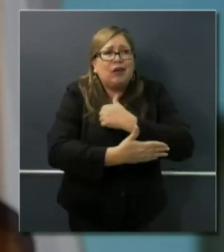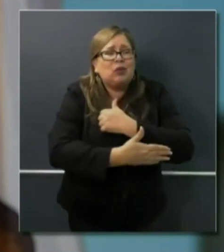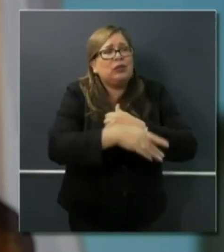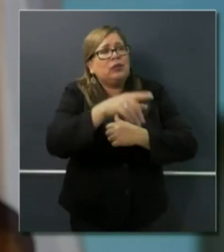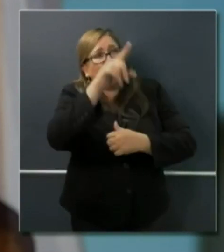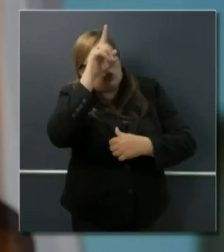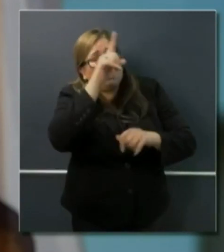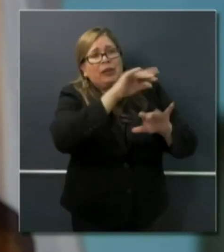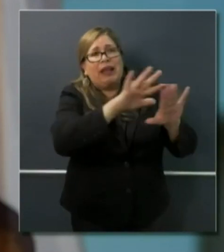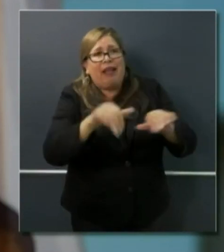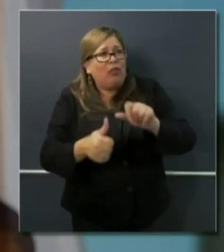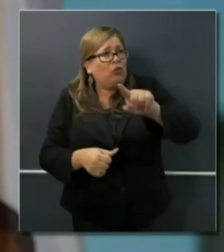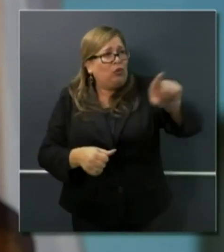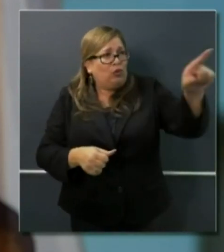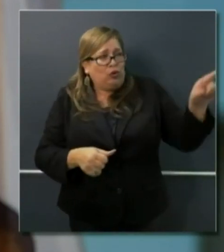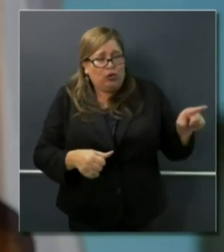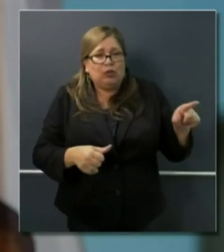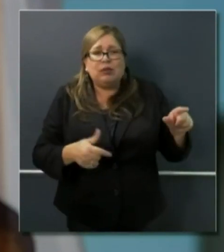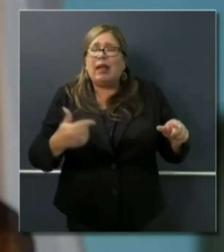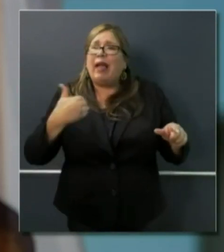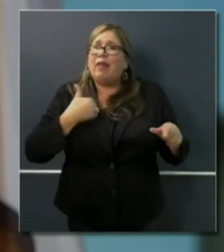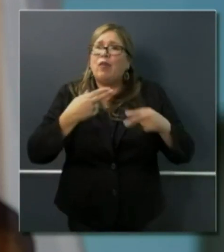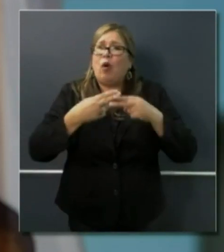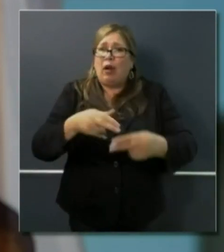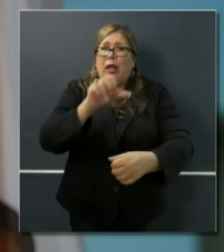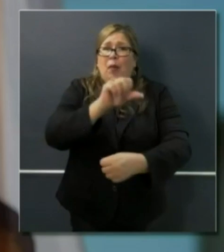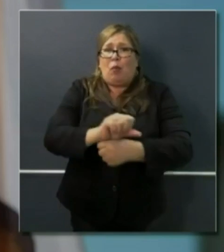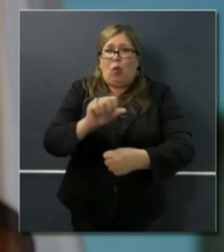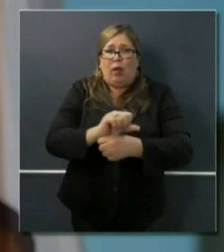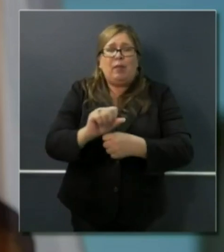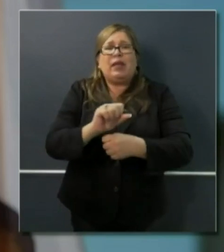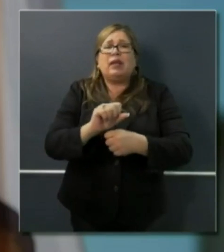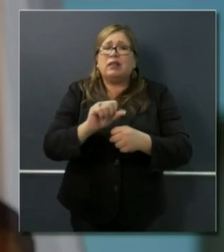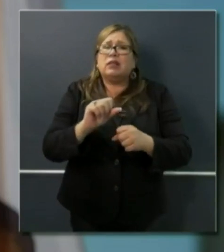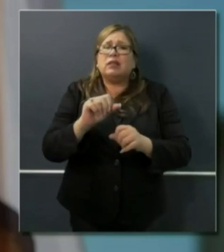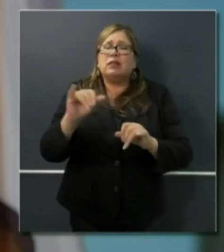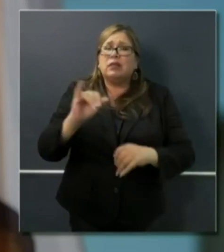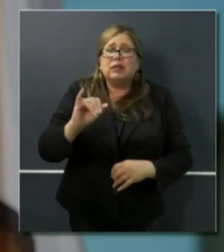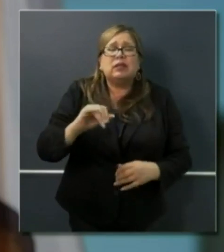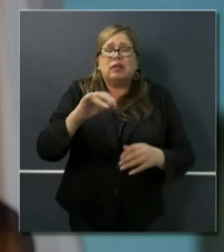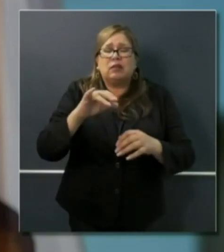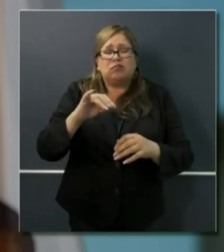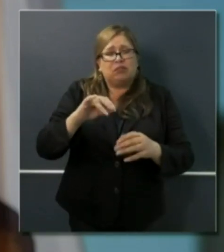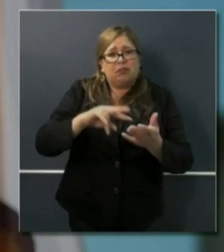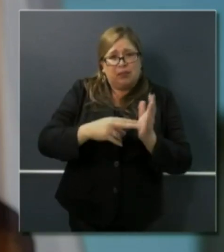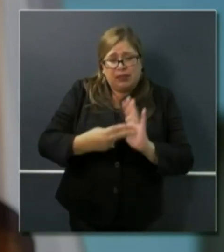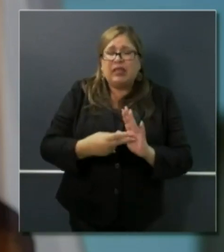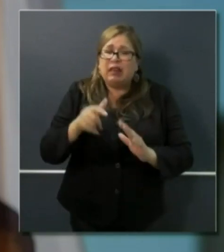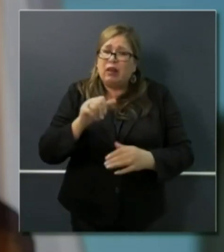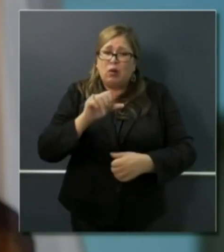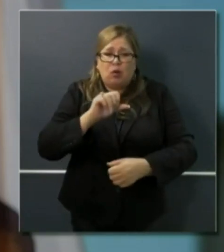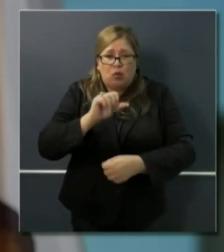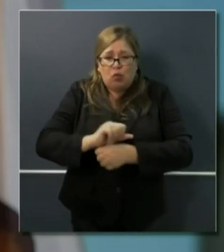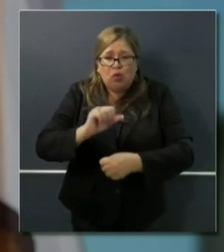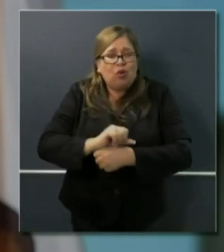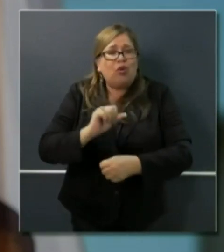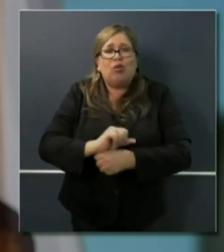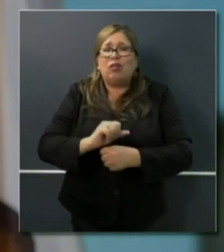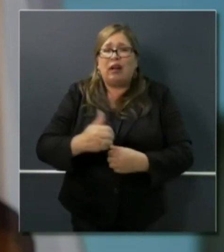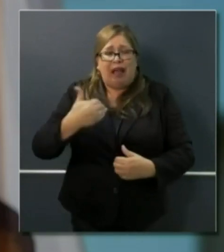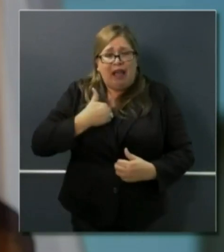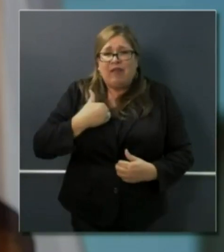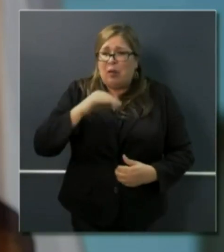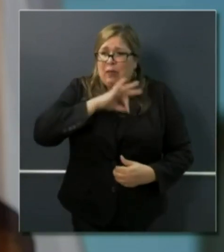insurance so people can stay in their status, their benefits included, even with reduced hours